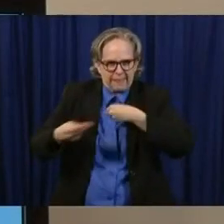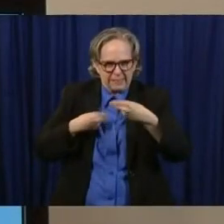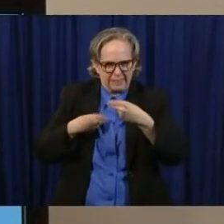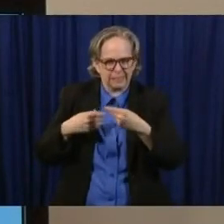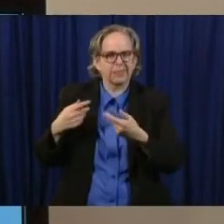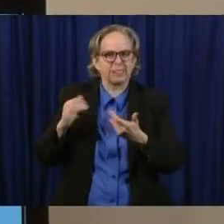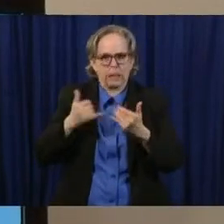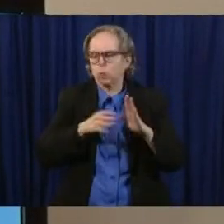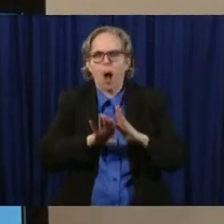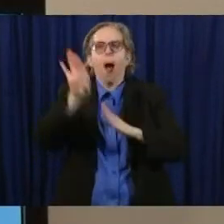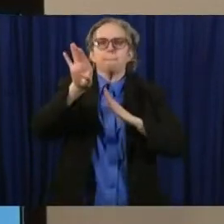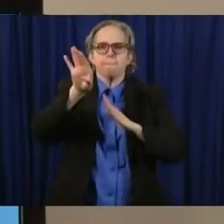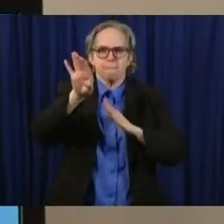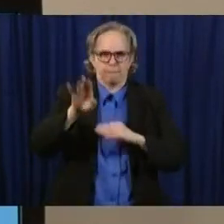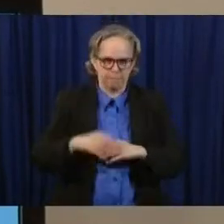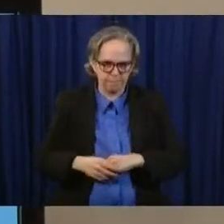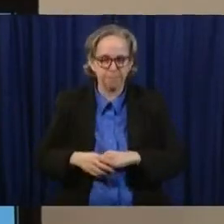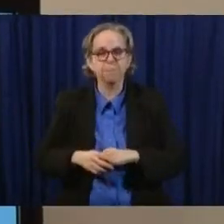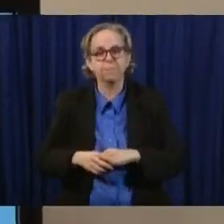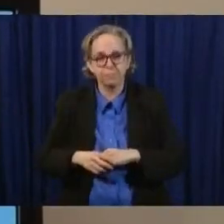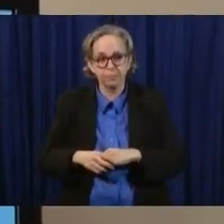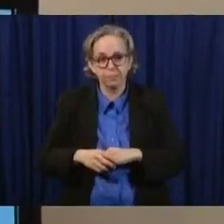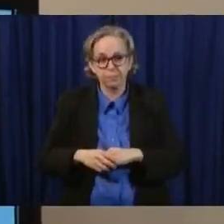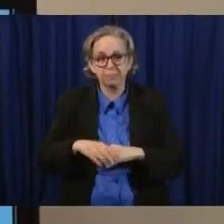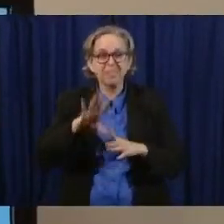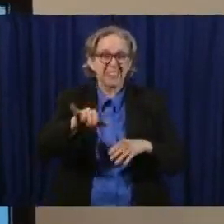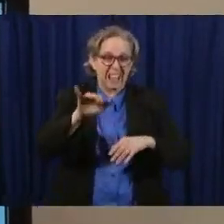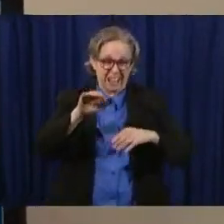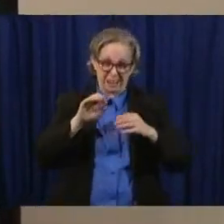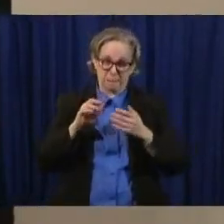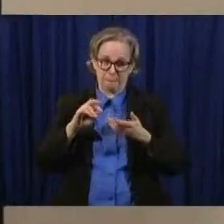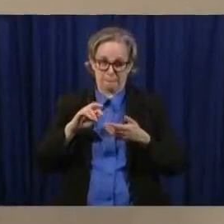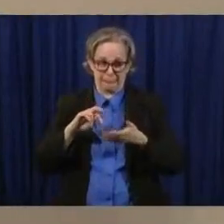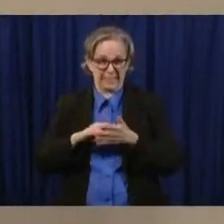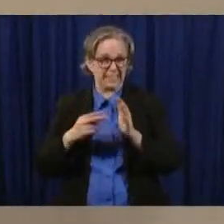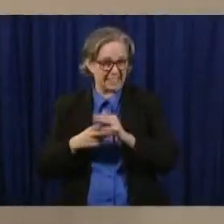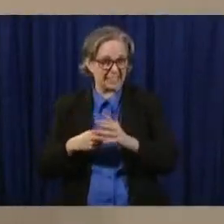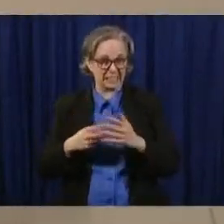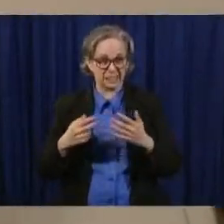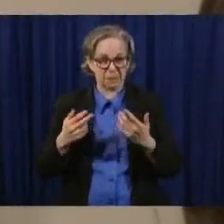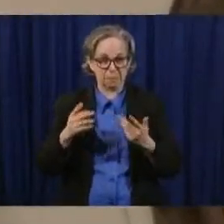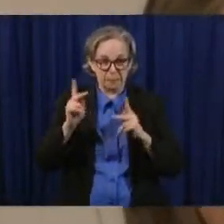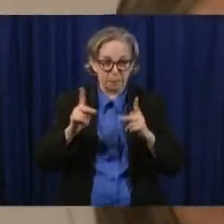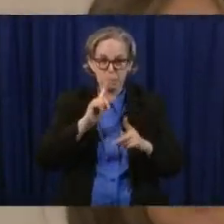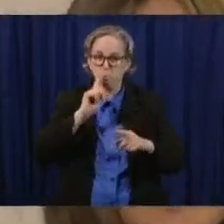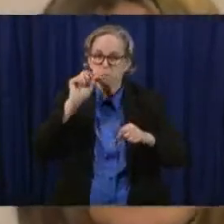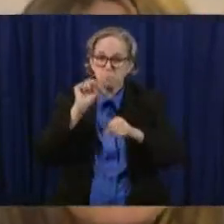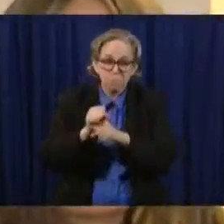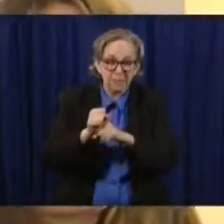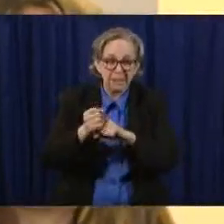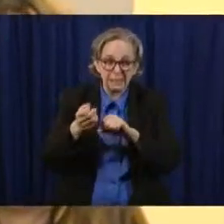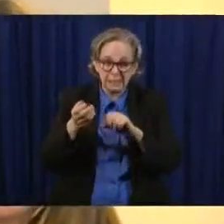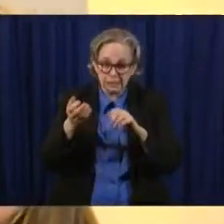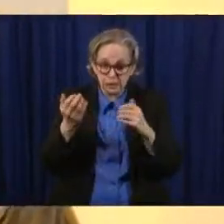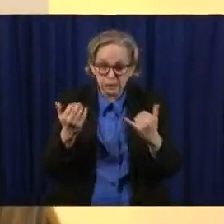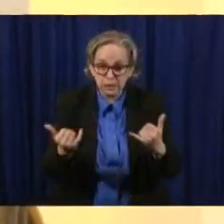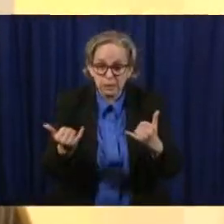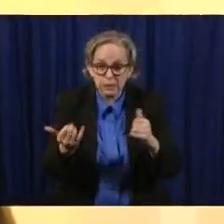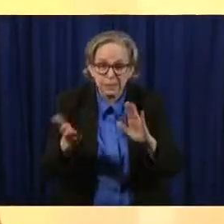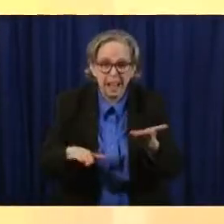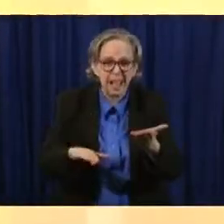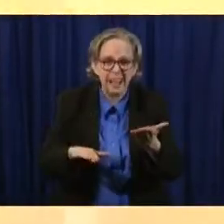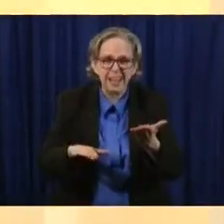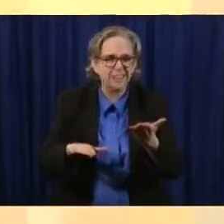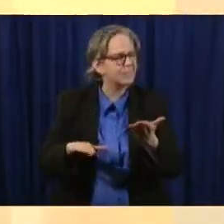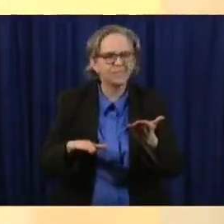um in april 29th um the people who actually died today um will be learning about